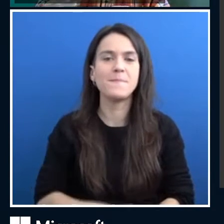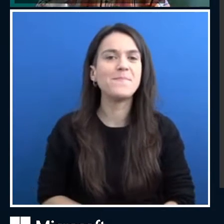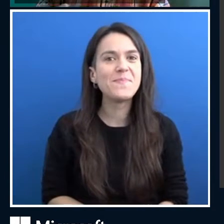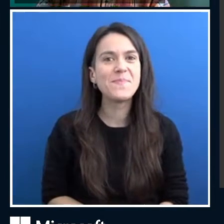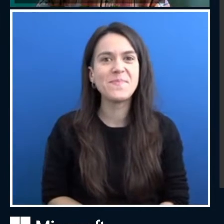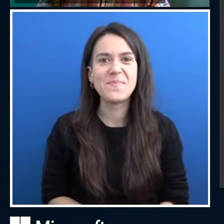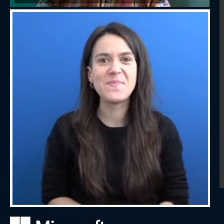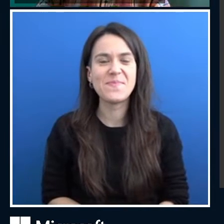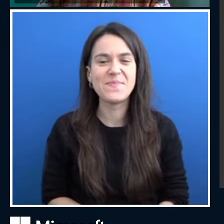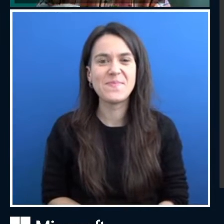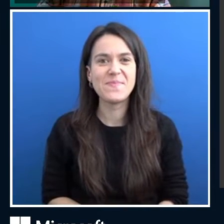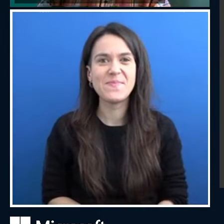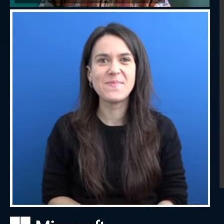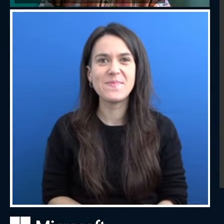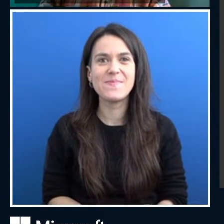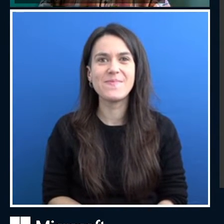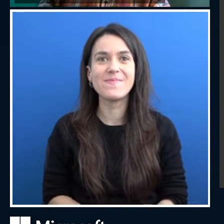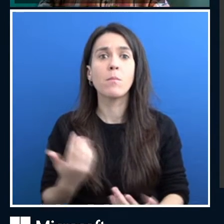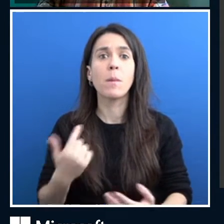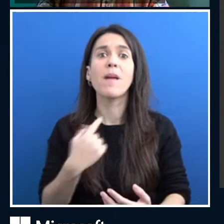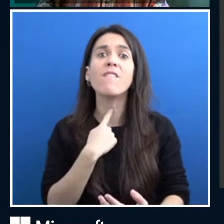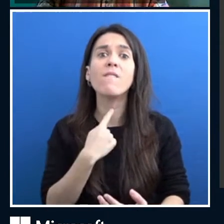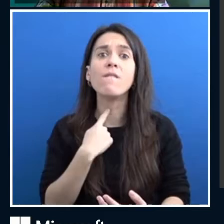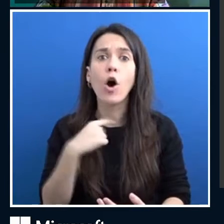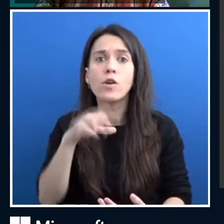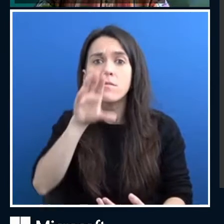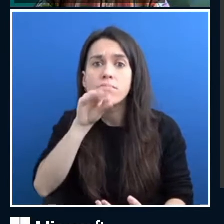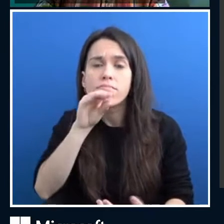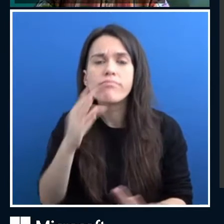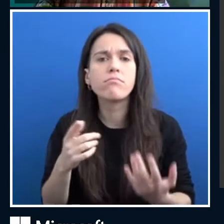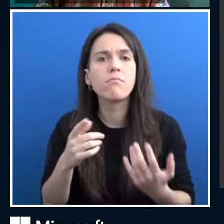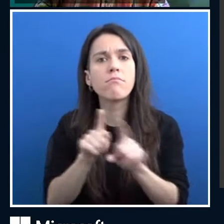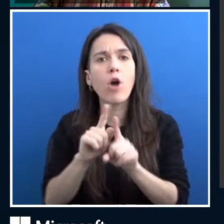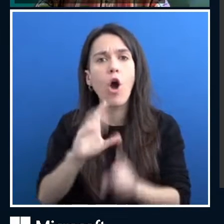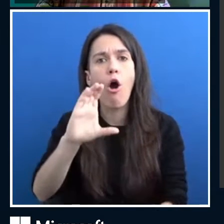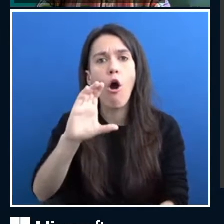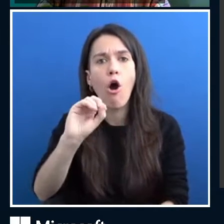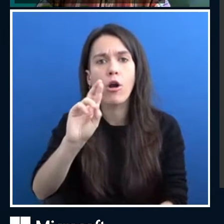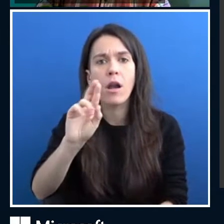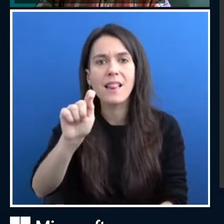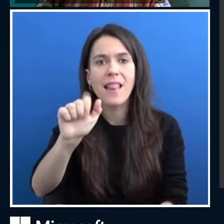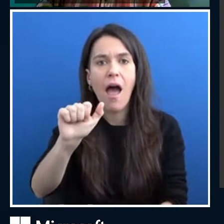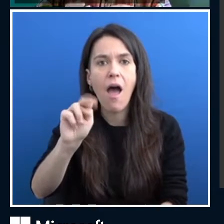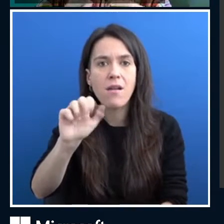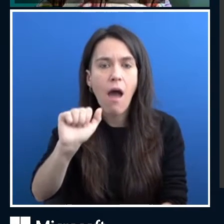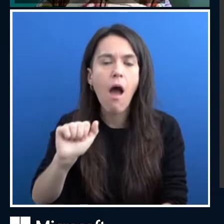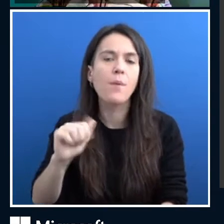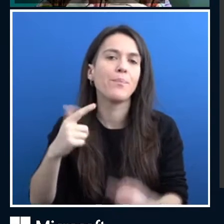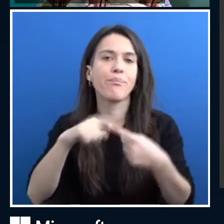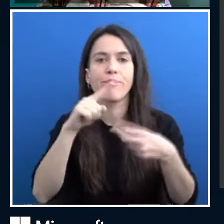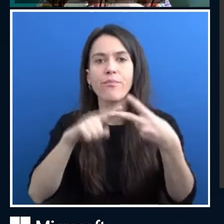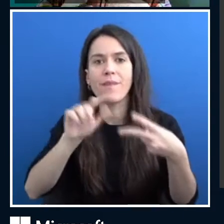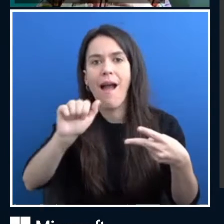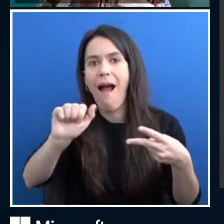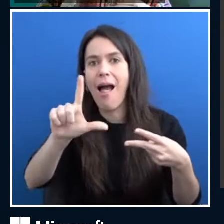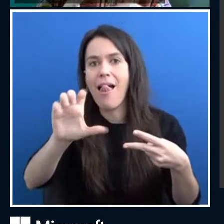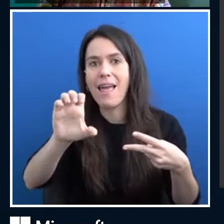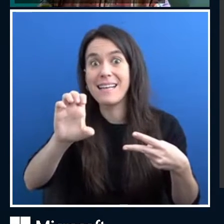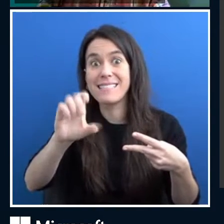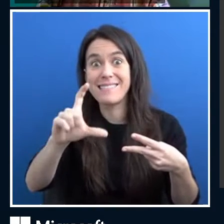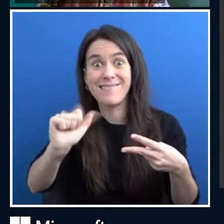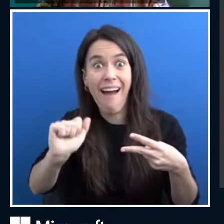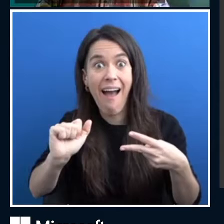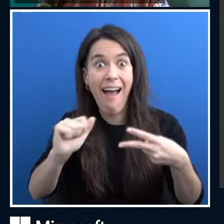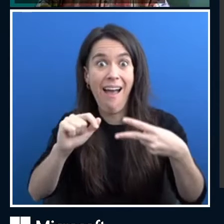a voice assistant like Cortana or Alexa, they are built using both